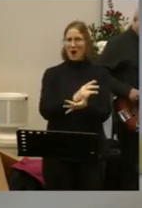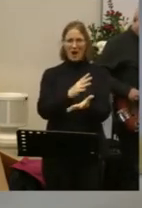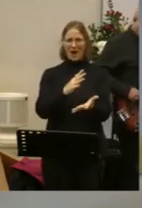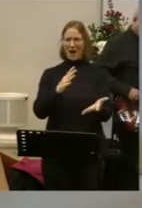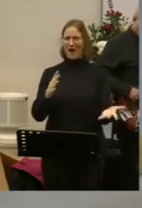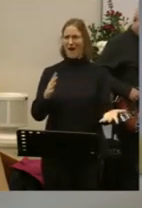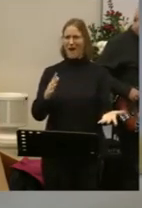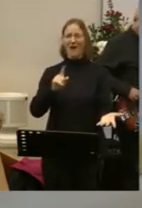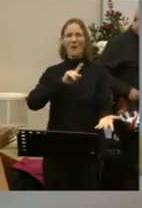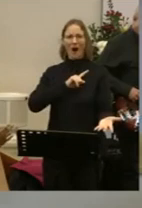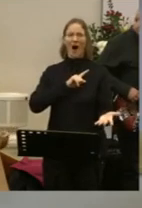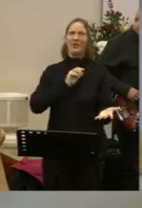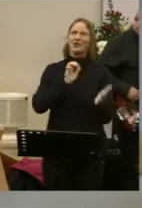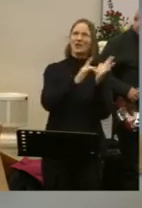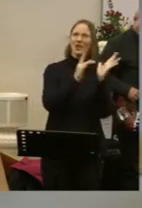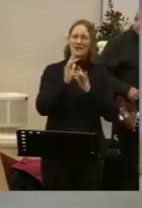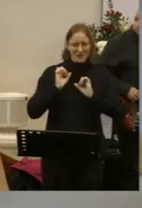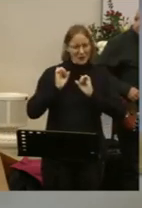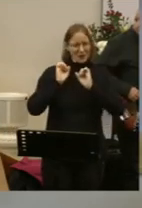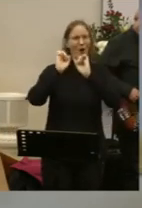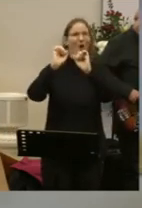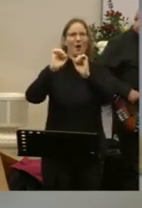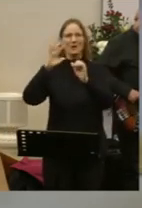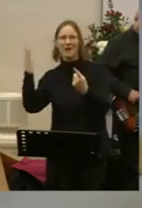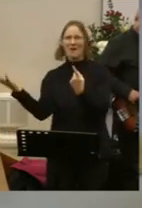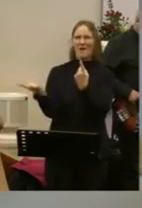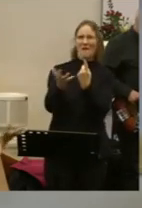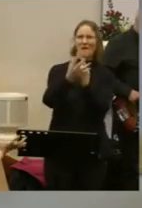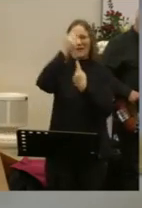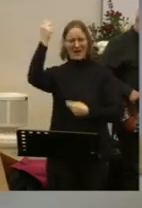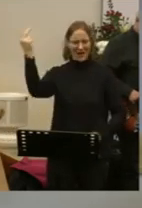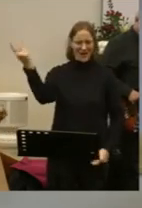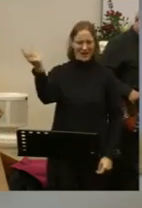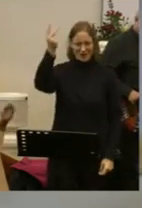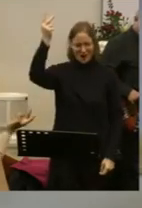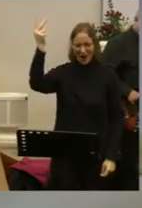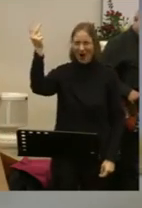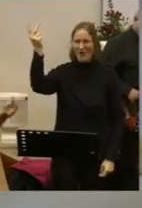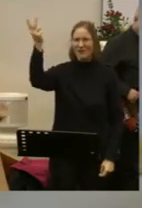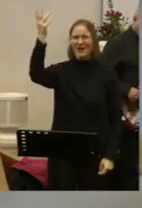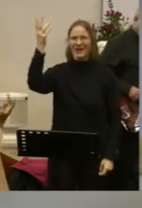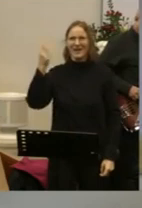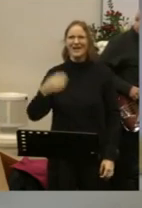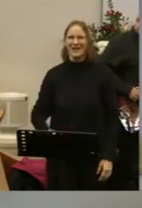me Jesus Christ, Christ, my living